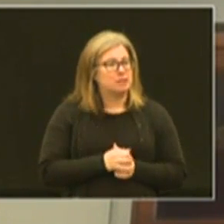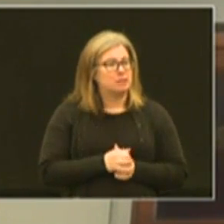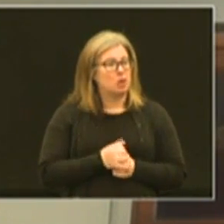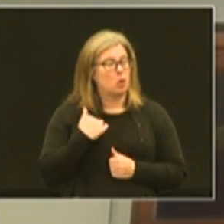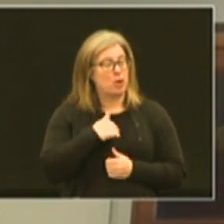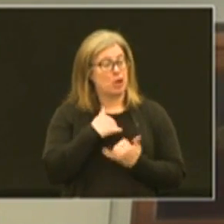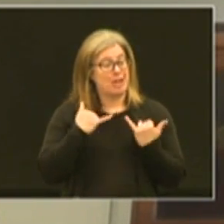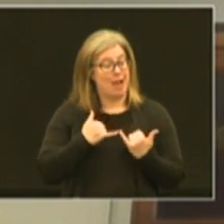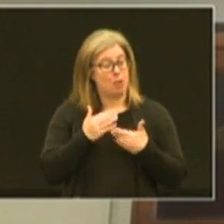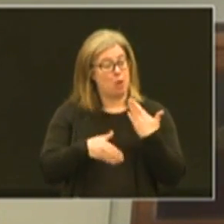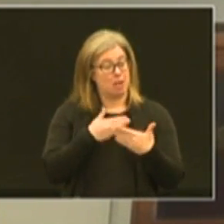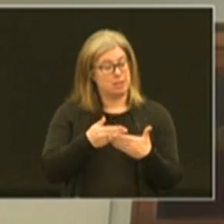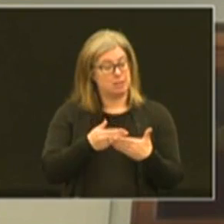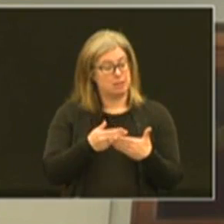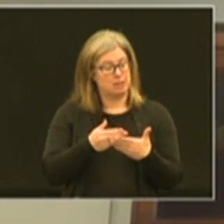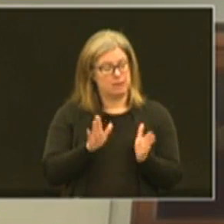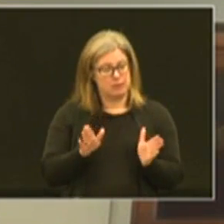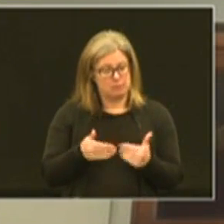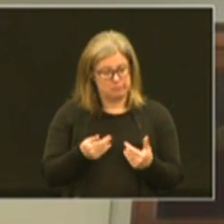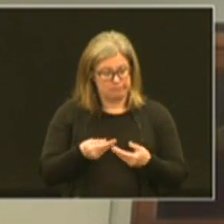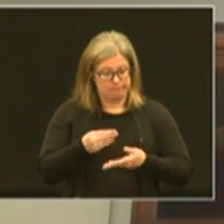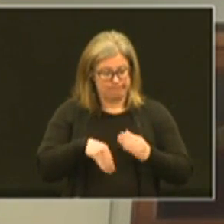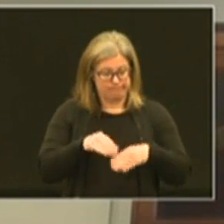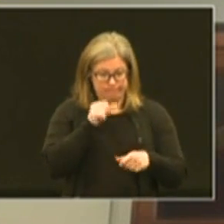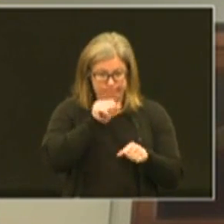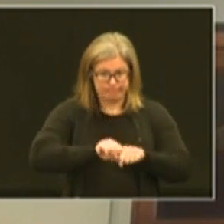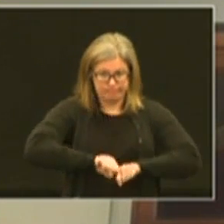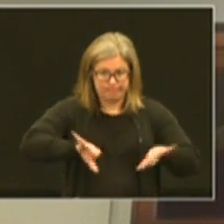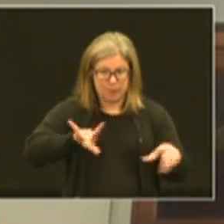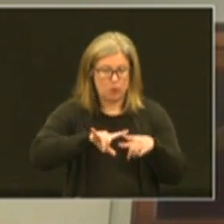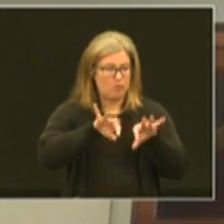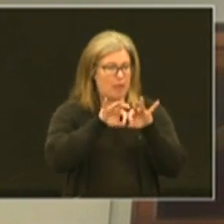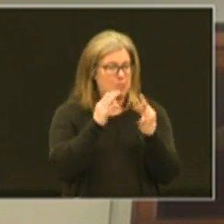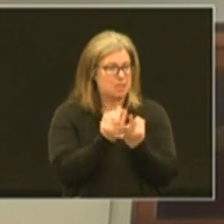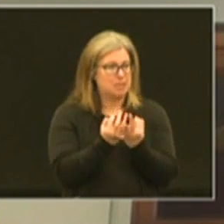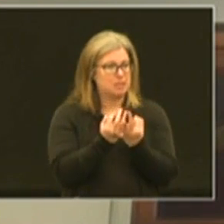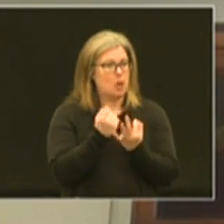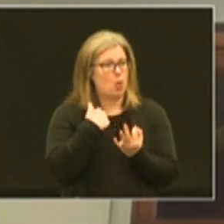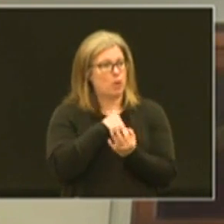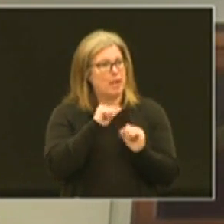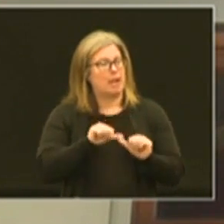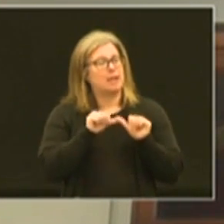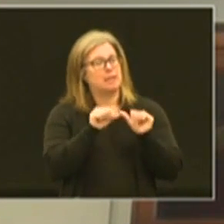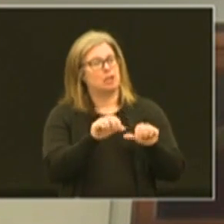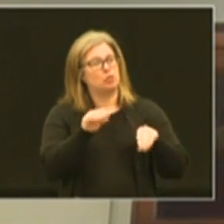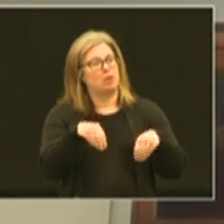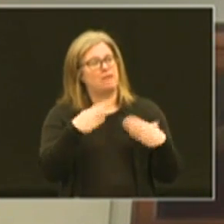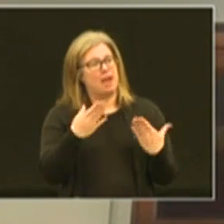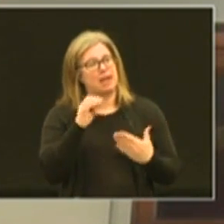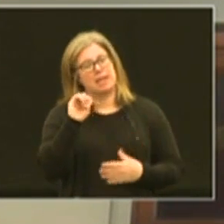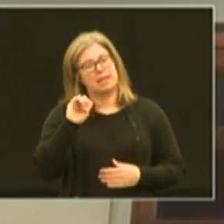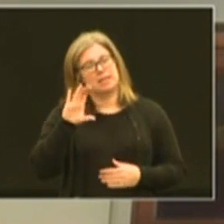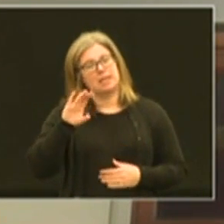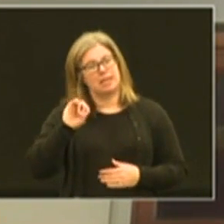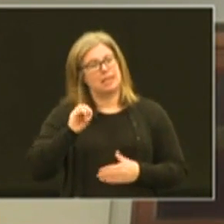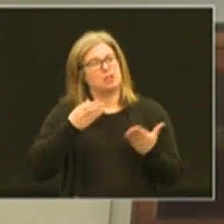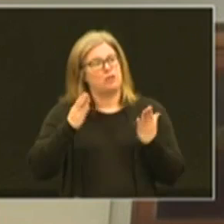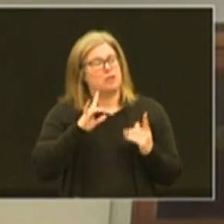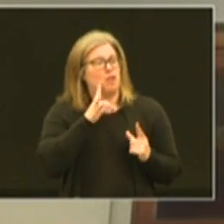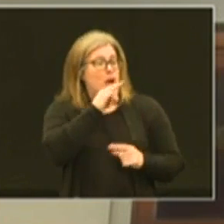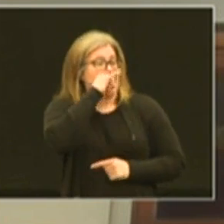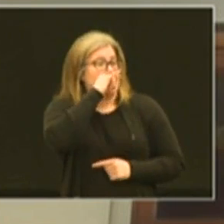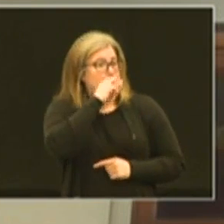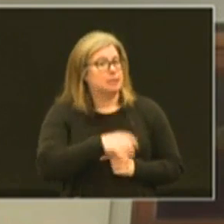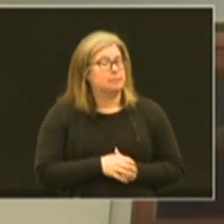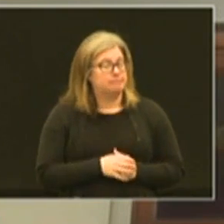we are now in the process of boxing those up sending those out to families so we can continue to provide ece services to our